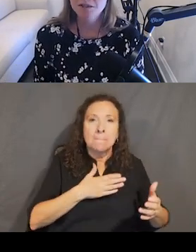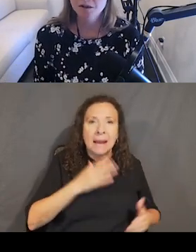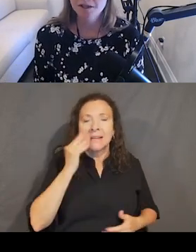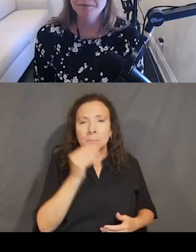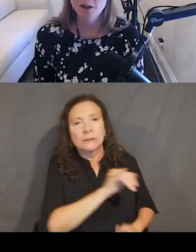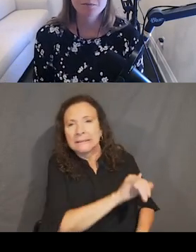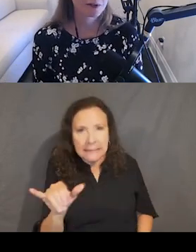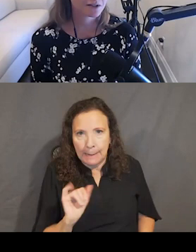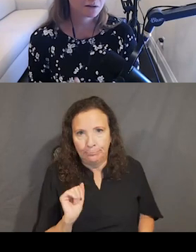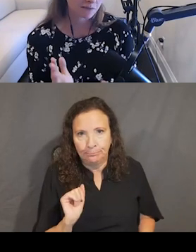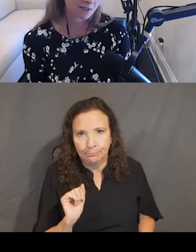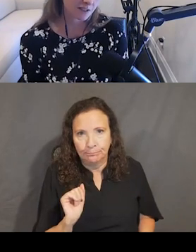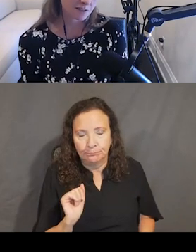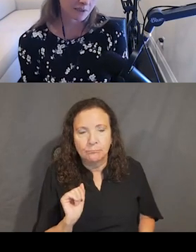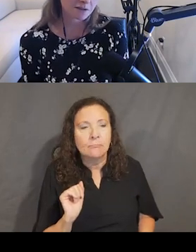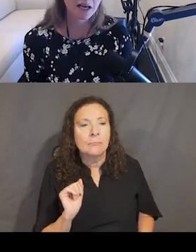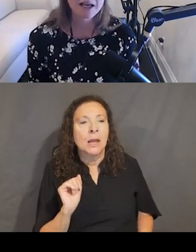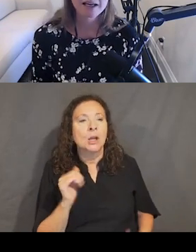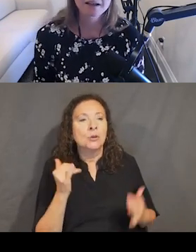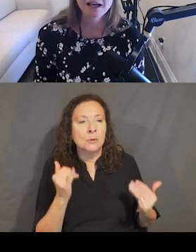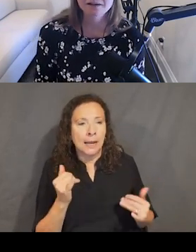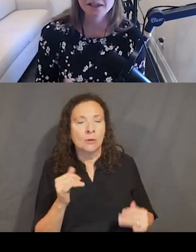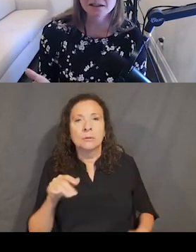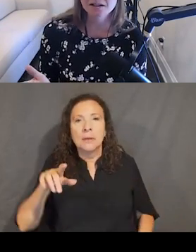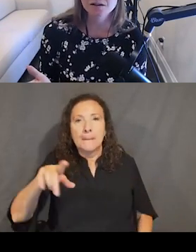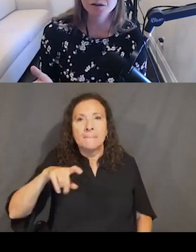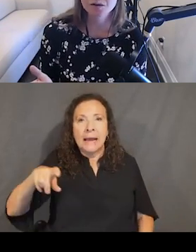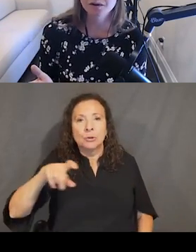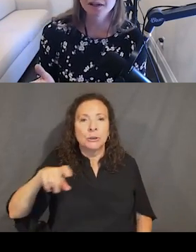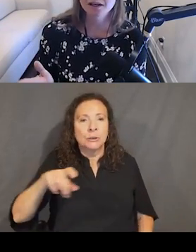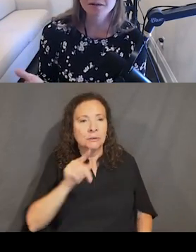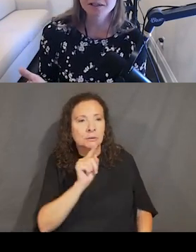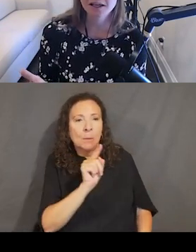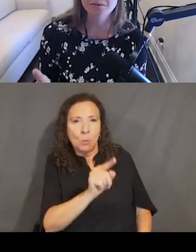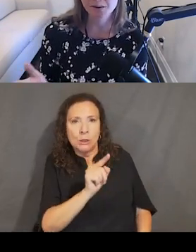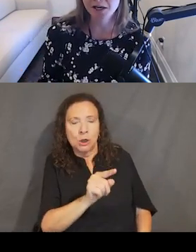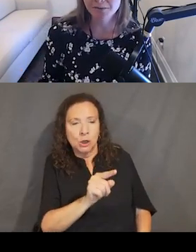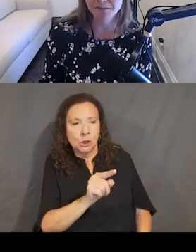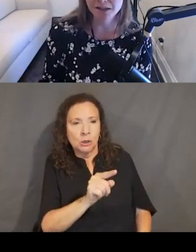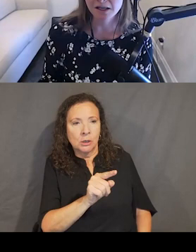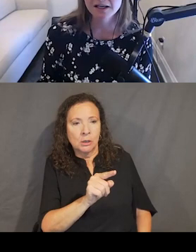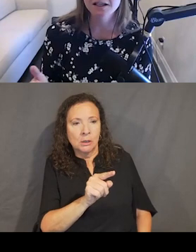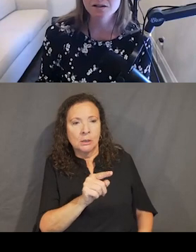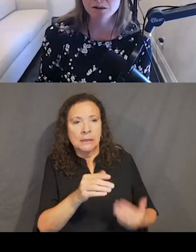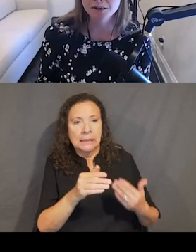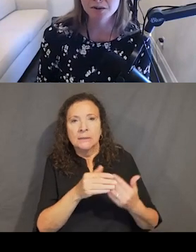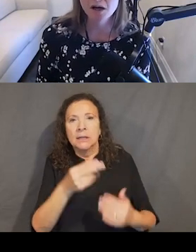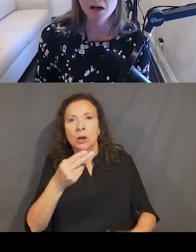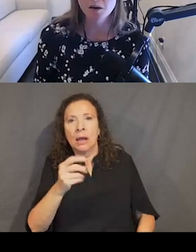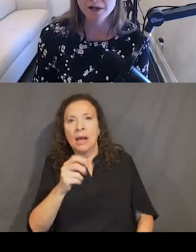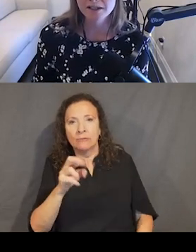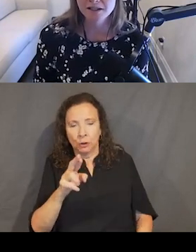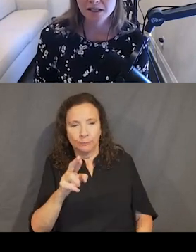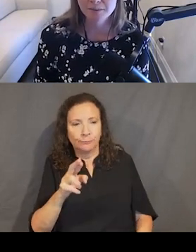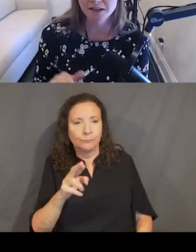I'm showing a pointer. In this case, it's a mouse. And I have it next to the hover state of my primary button. It's dark blue,